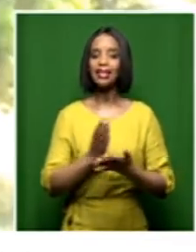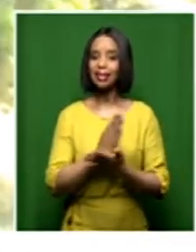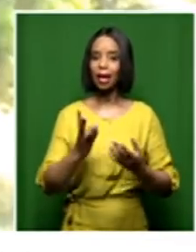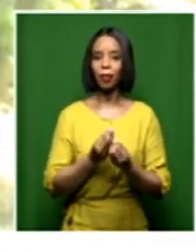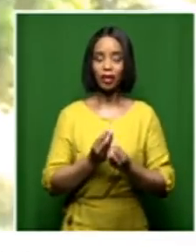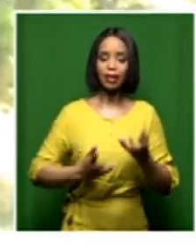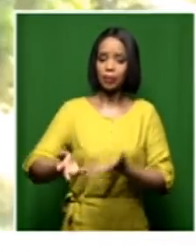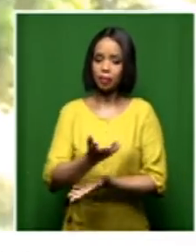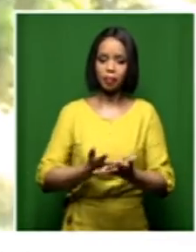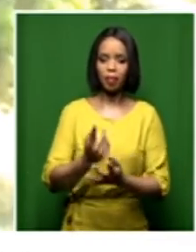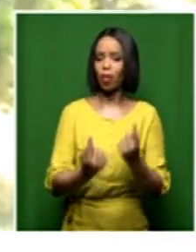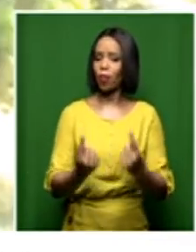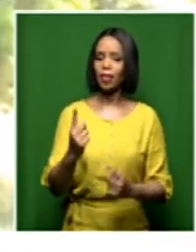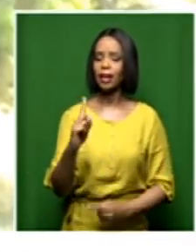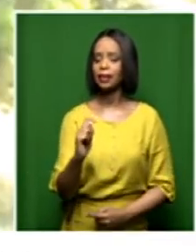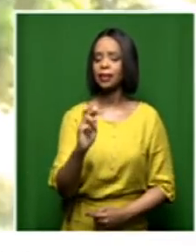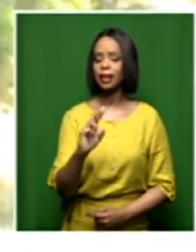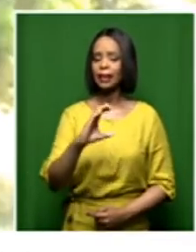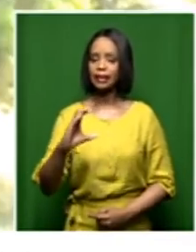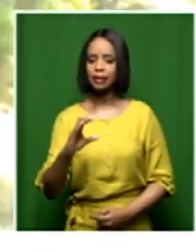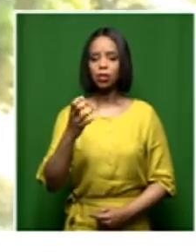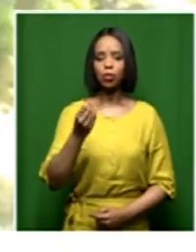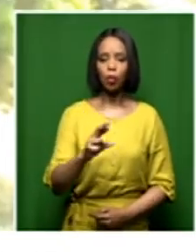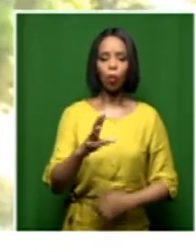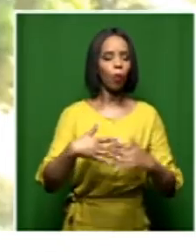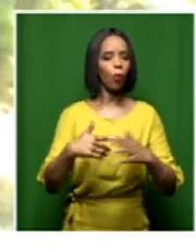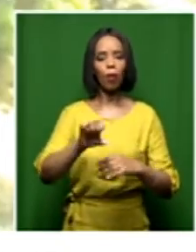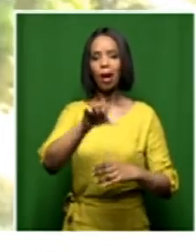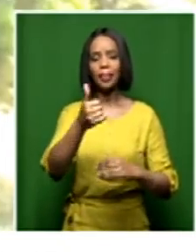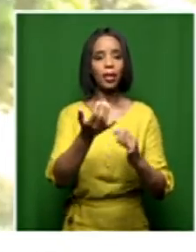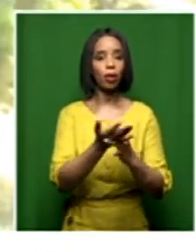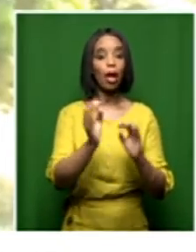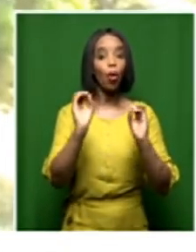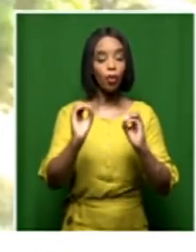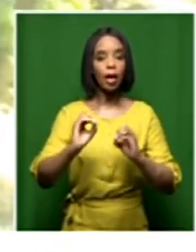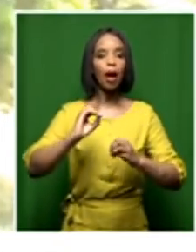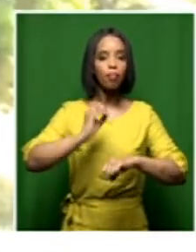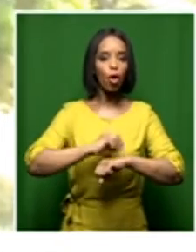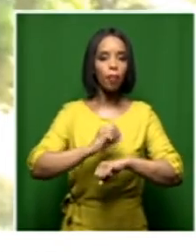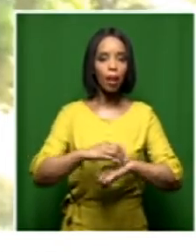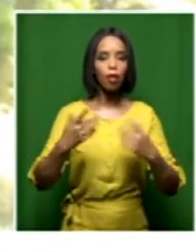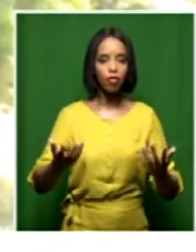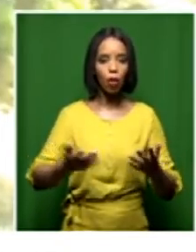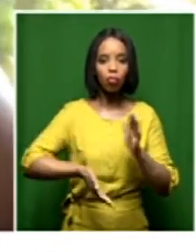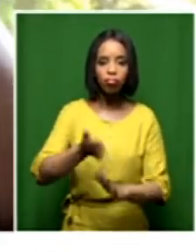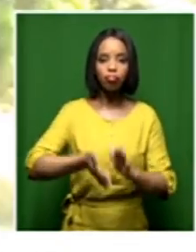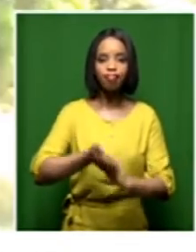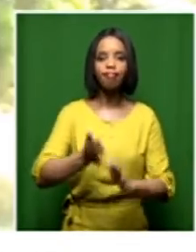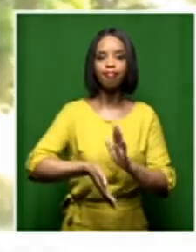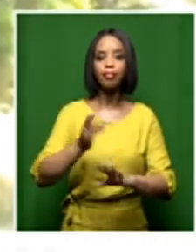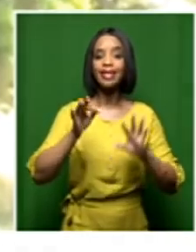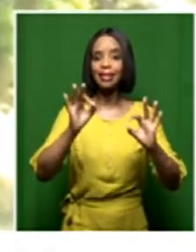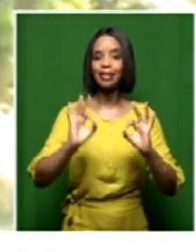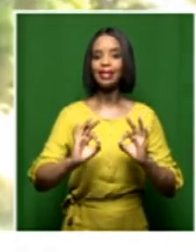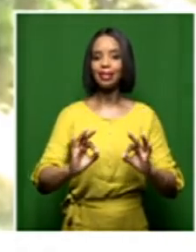it's the TRC and so on, they have problems of operational efficiency. Just this attention to detail to